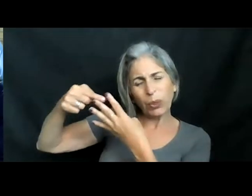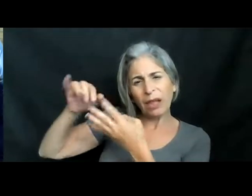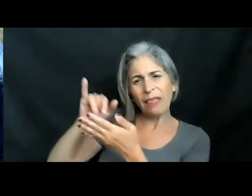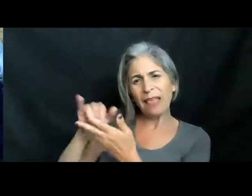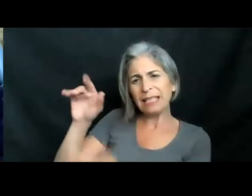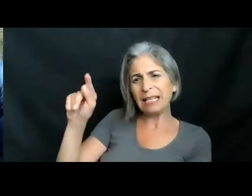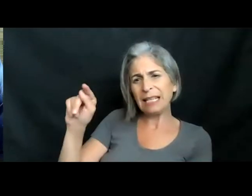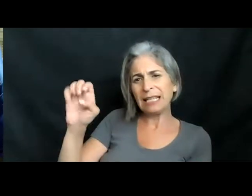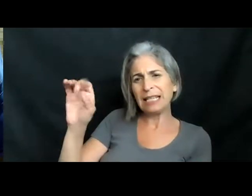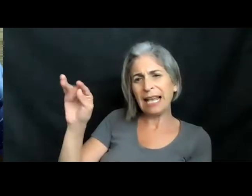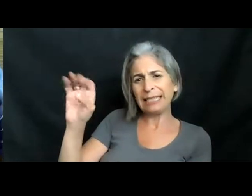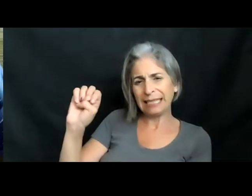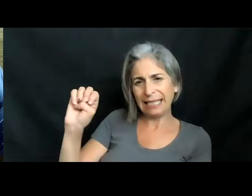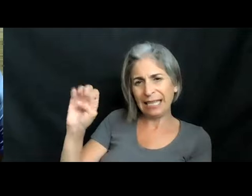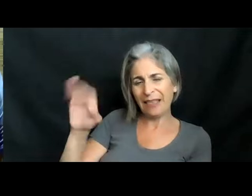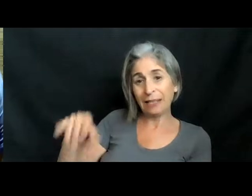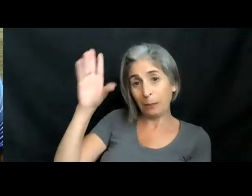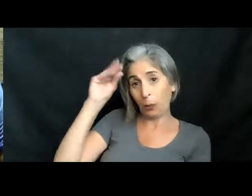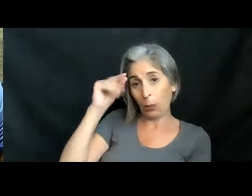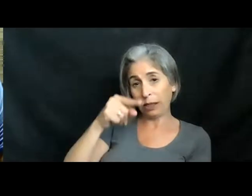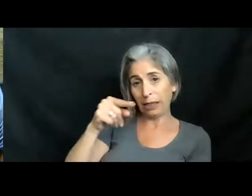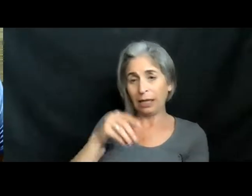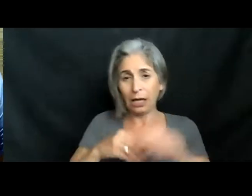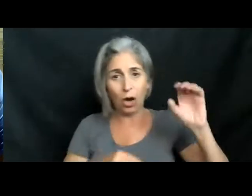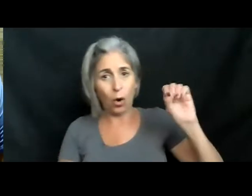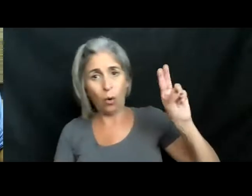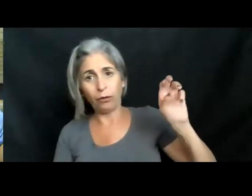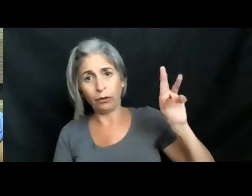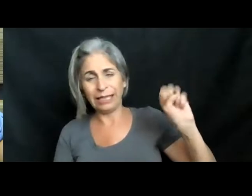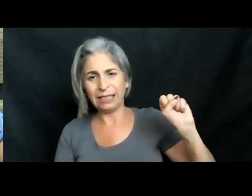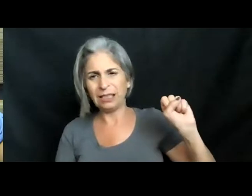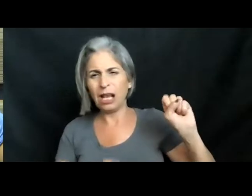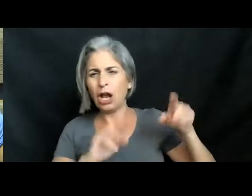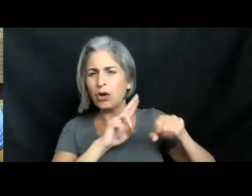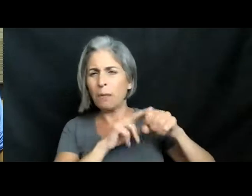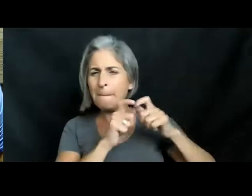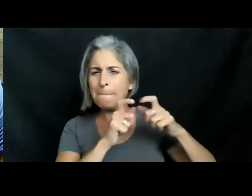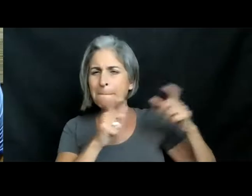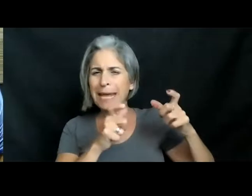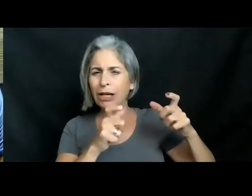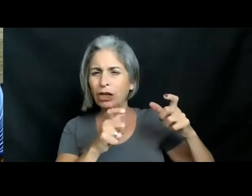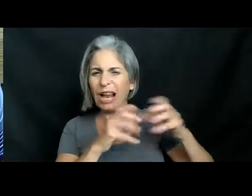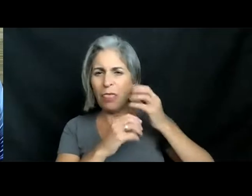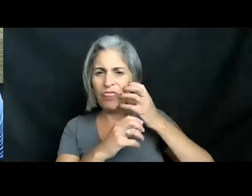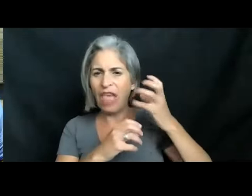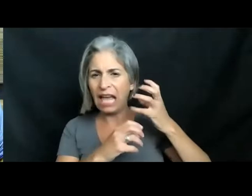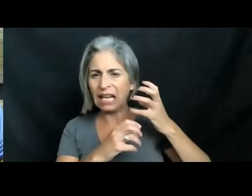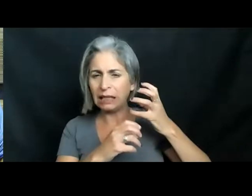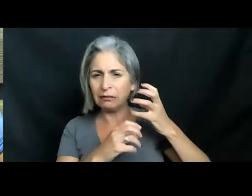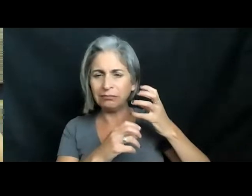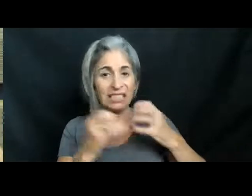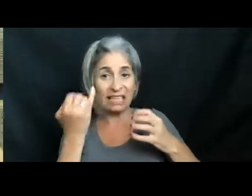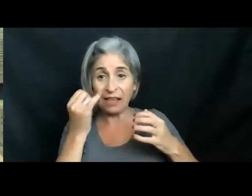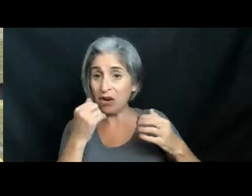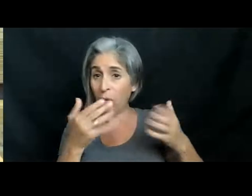is a little boy. The ovaries are always much bigger, much thicker, even if they don't actively have